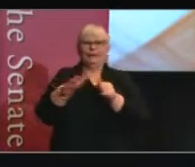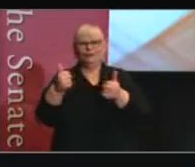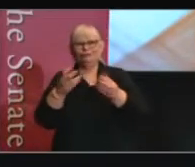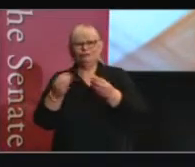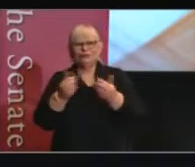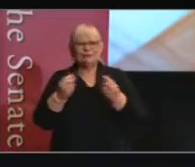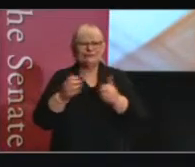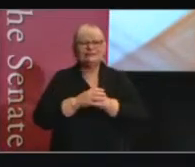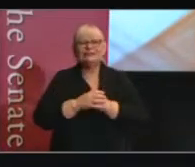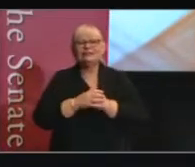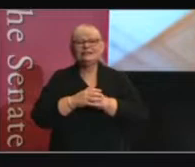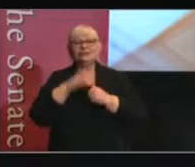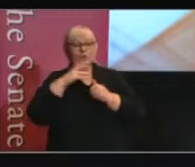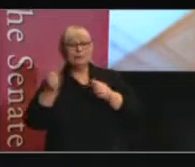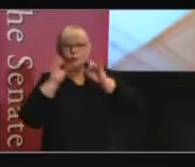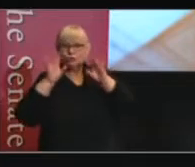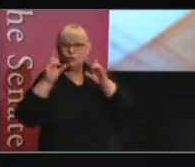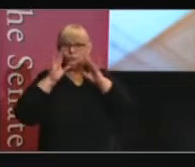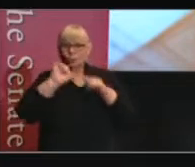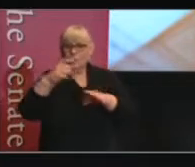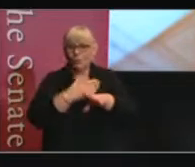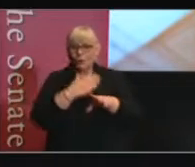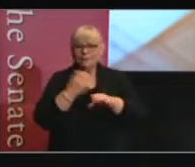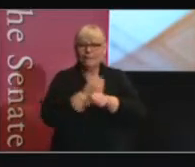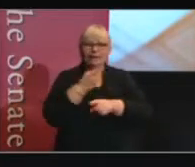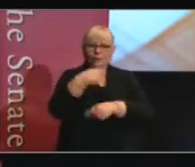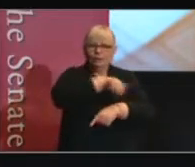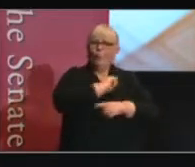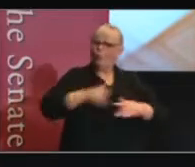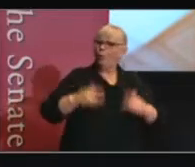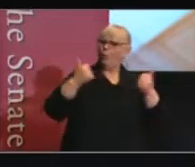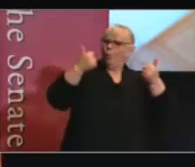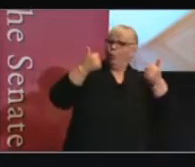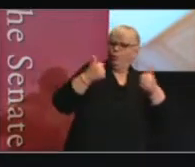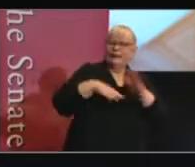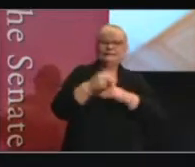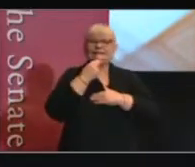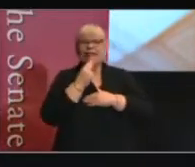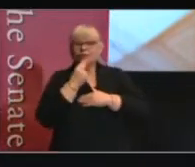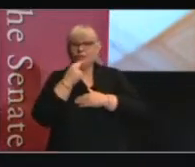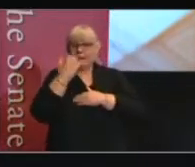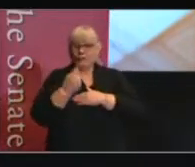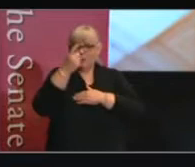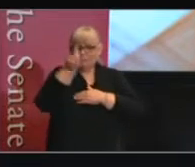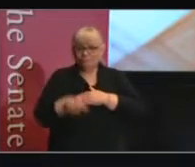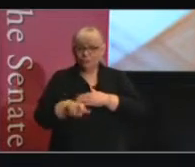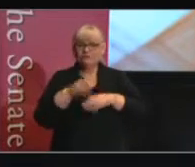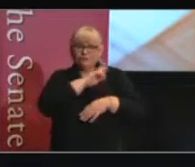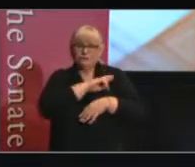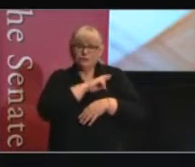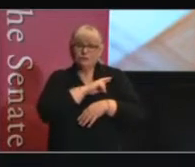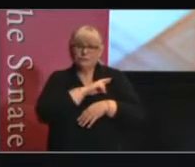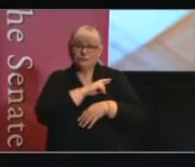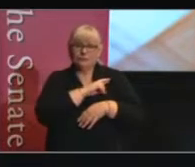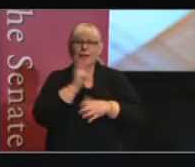to inspire others. In South Australia, for example, we have one person that is responsible,